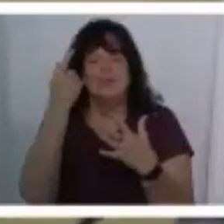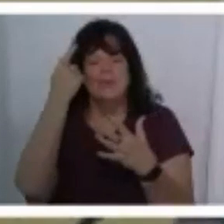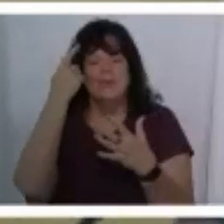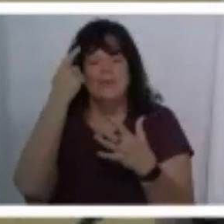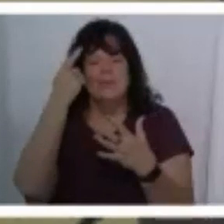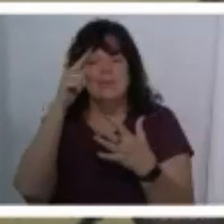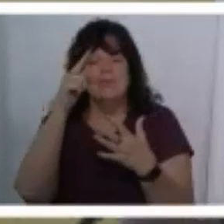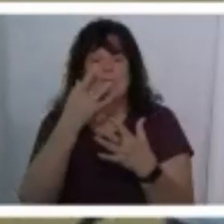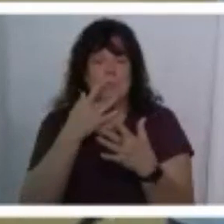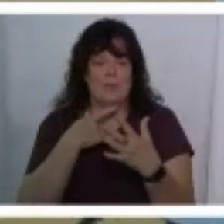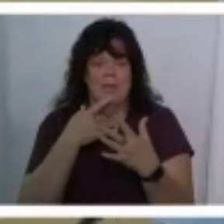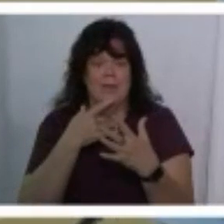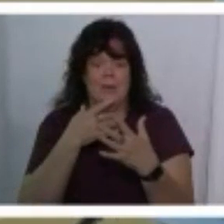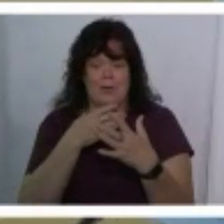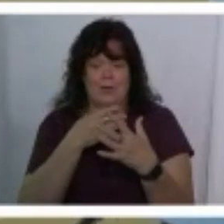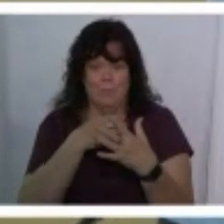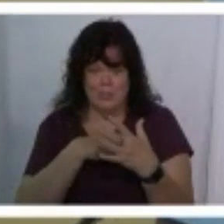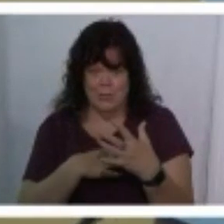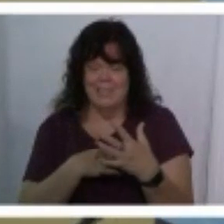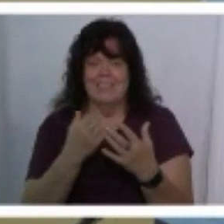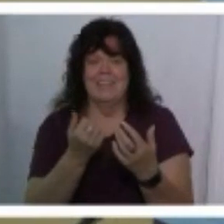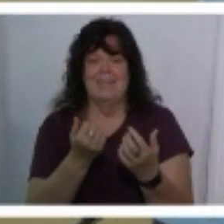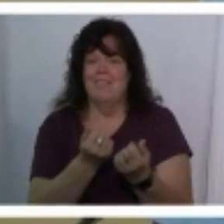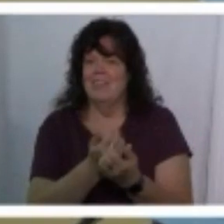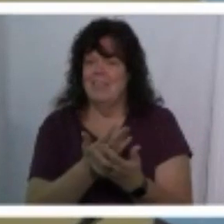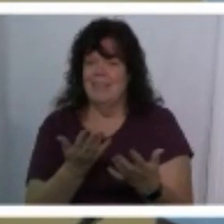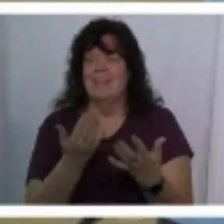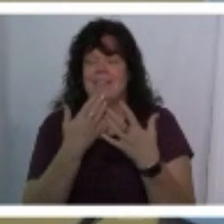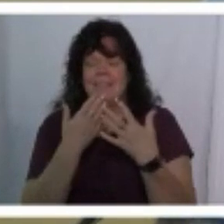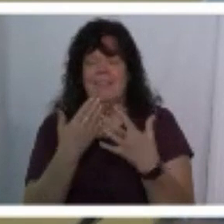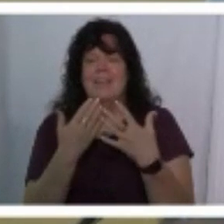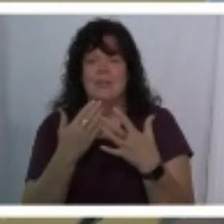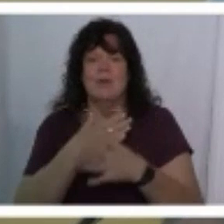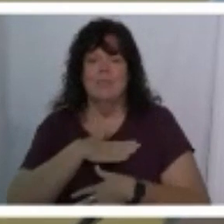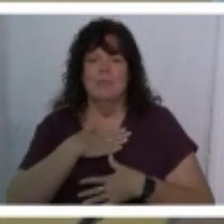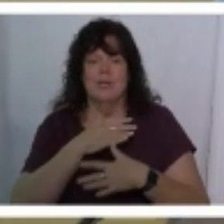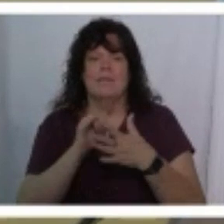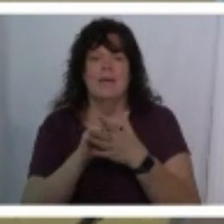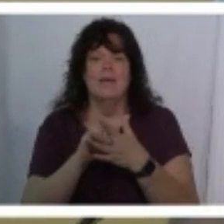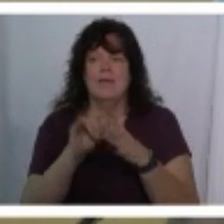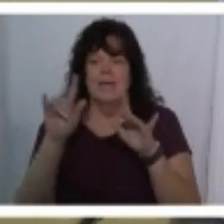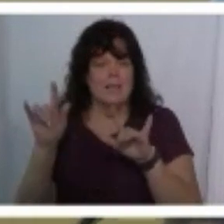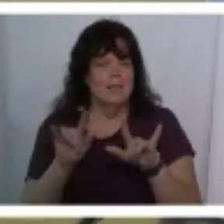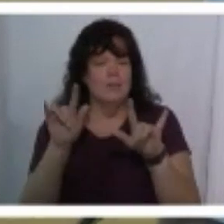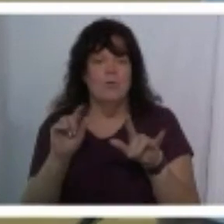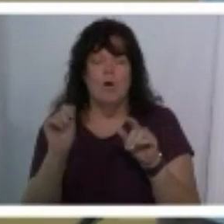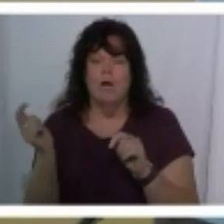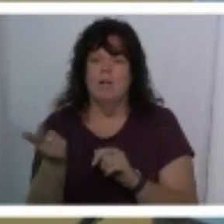the birthday wishes and all that stuff and everything so um i appreciate that and i love you all